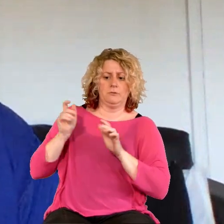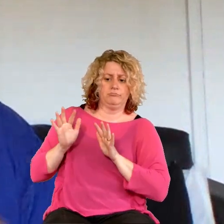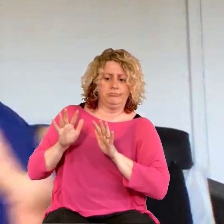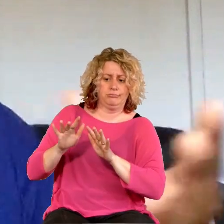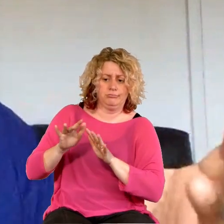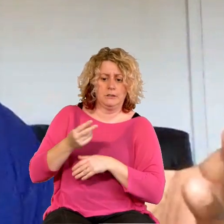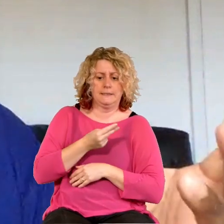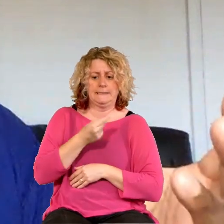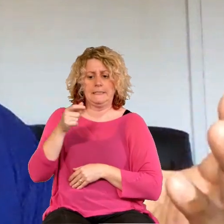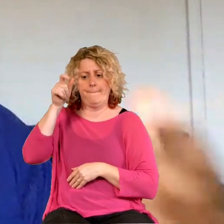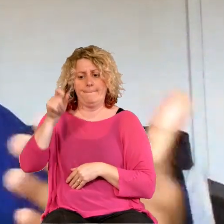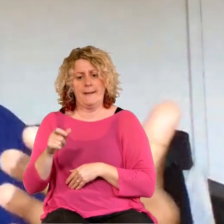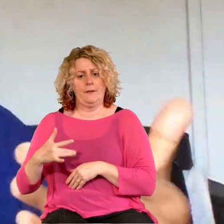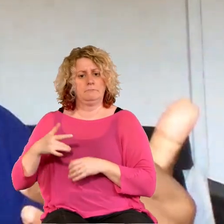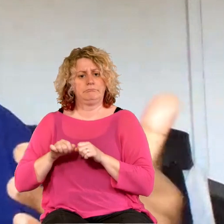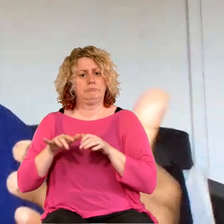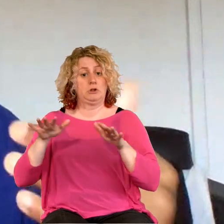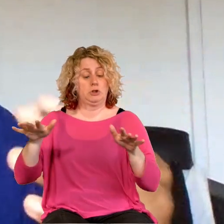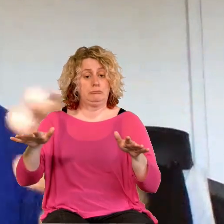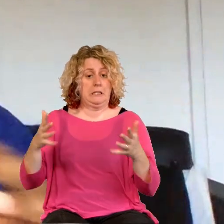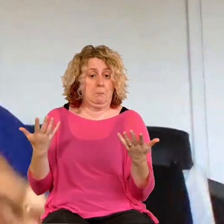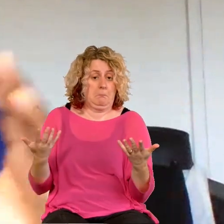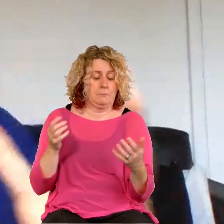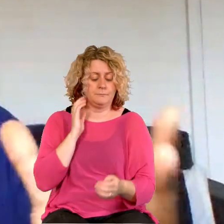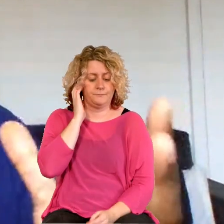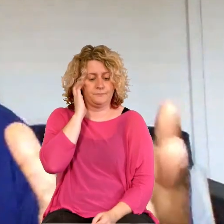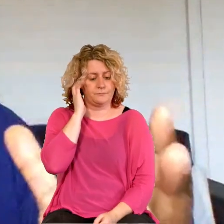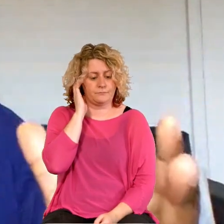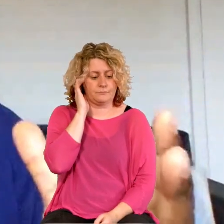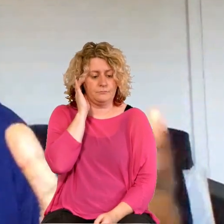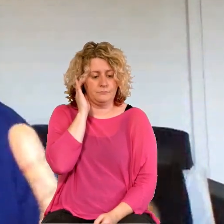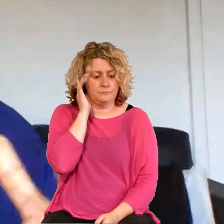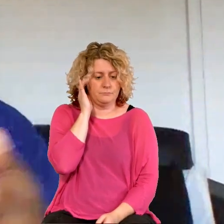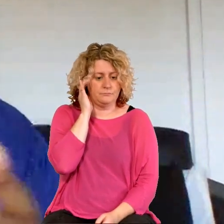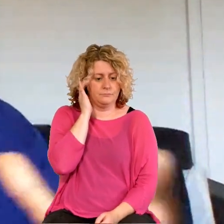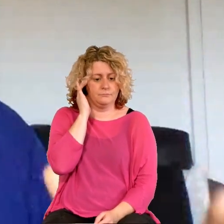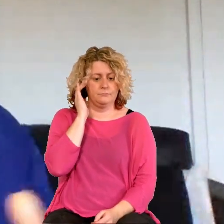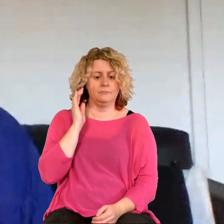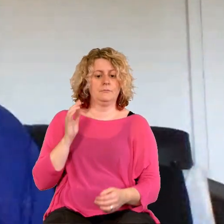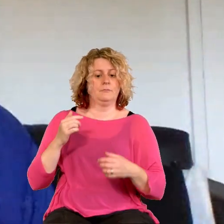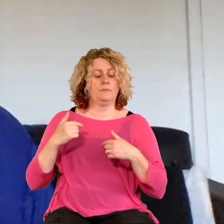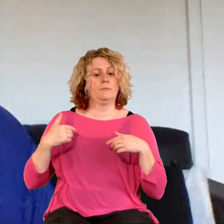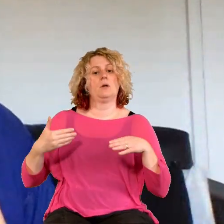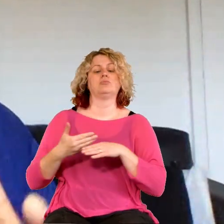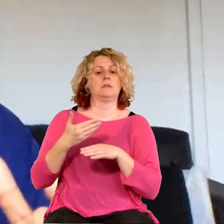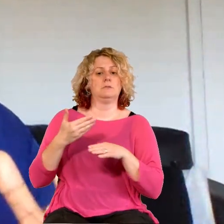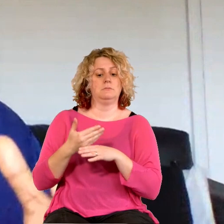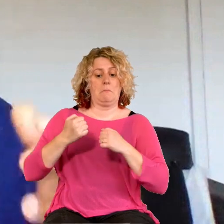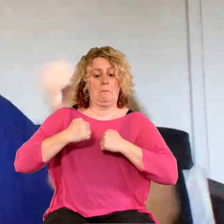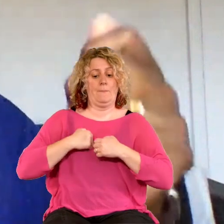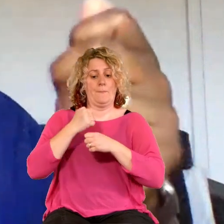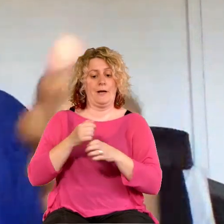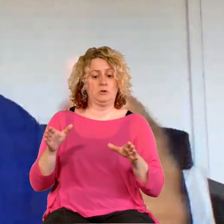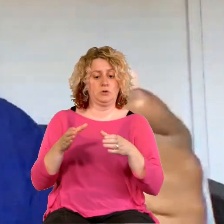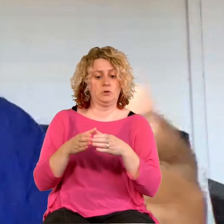Also, some practicalities for us, we've had to reconfigure our meeting space. And